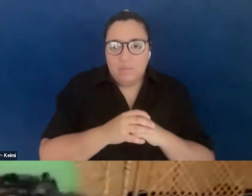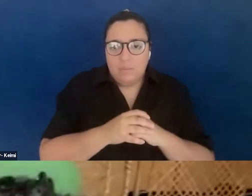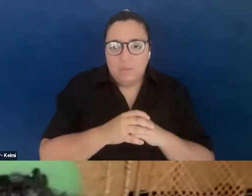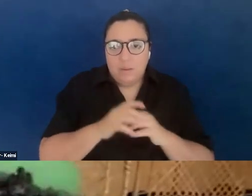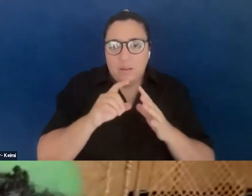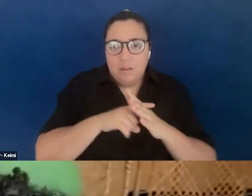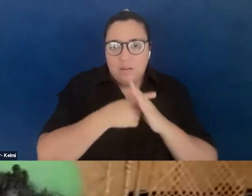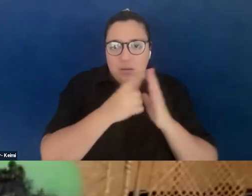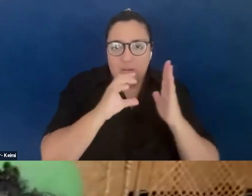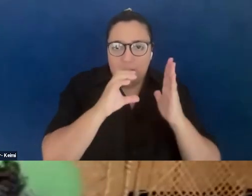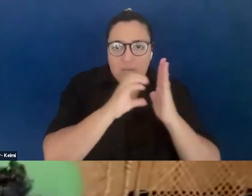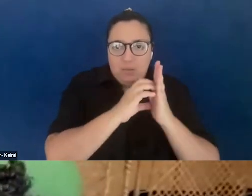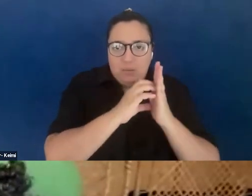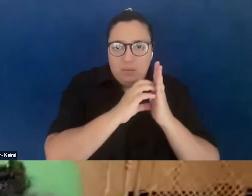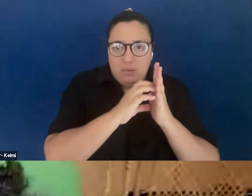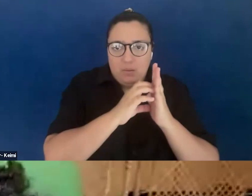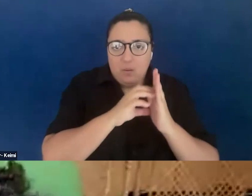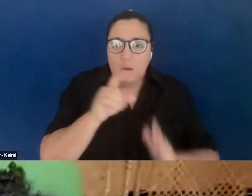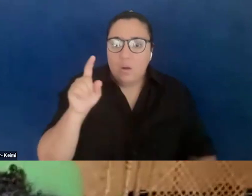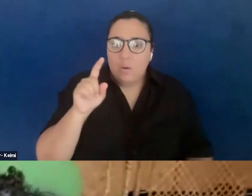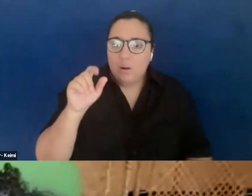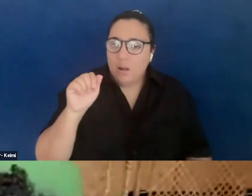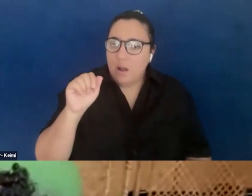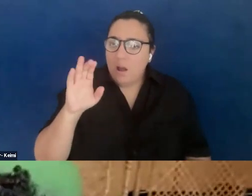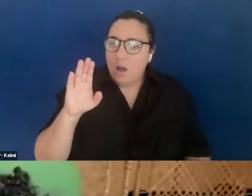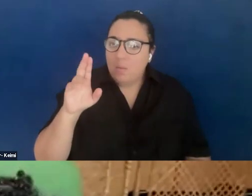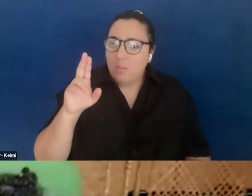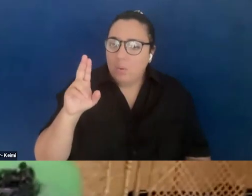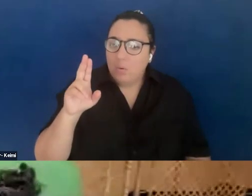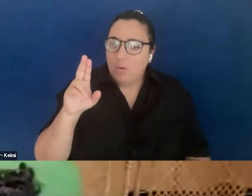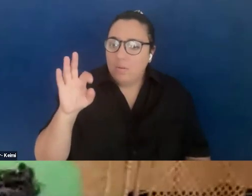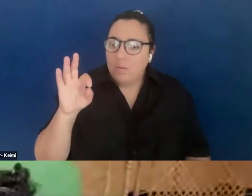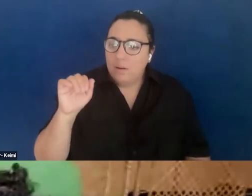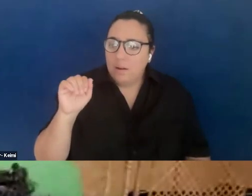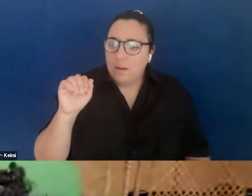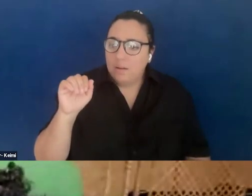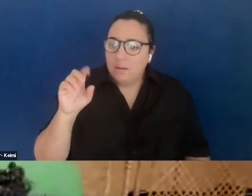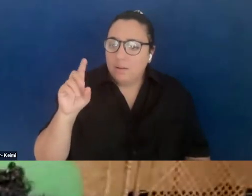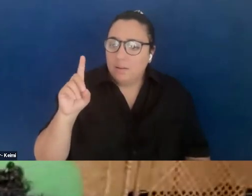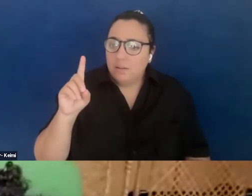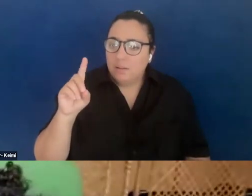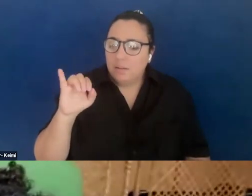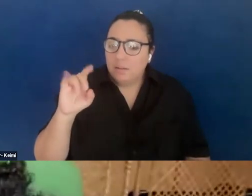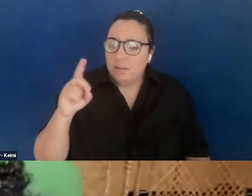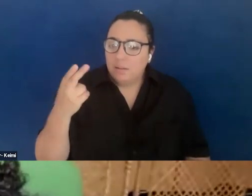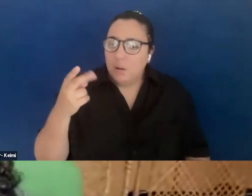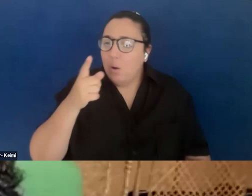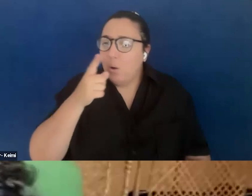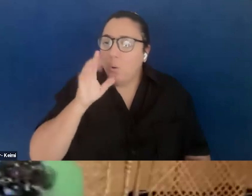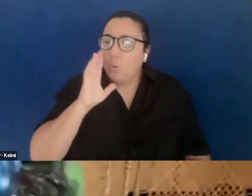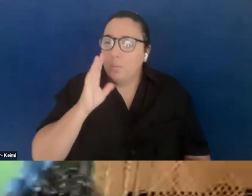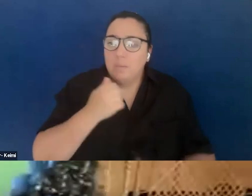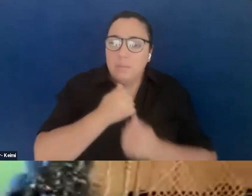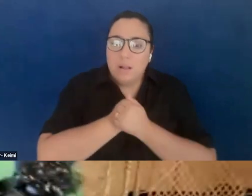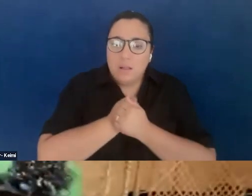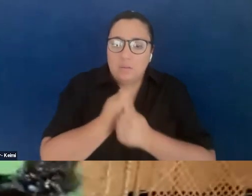called Where is Abu Fadi? She wails. Who will be my loved one? And this was, um, quoted in the New York